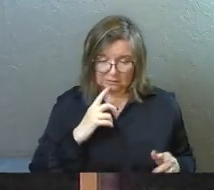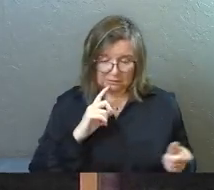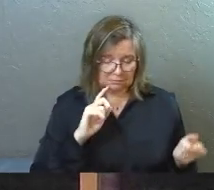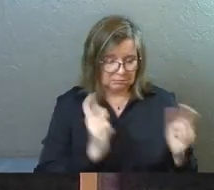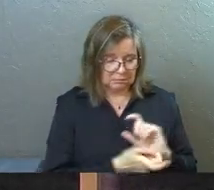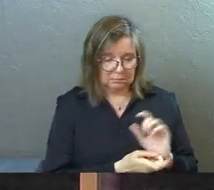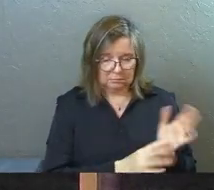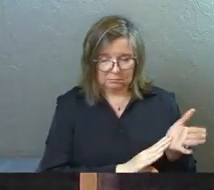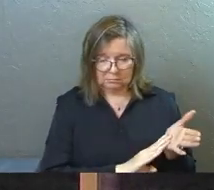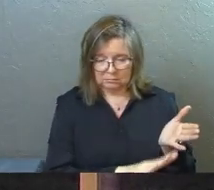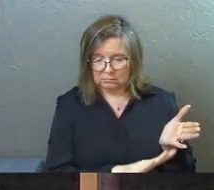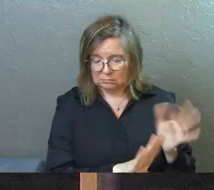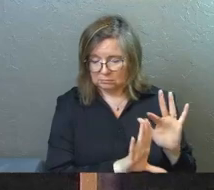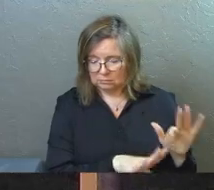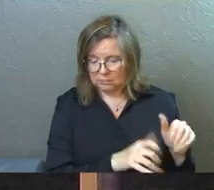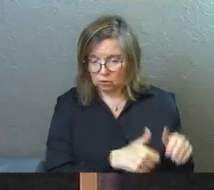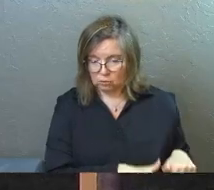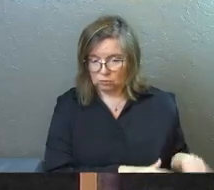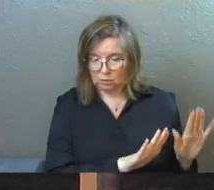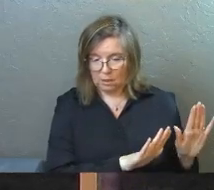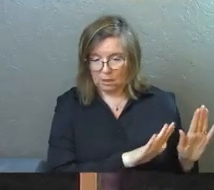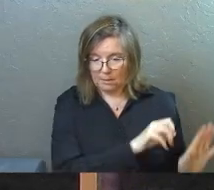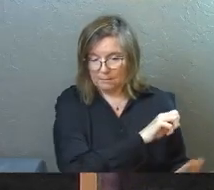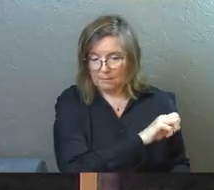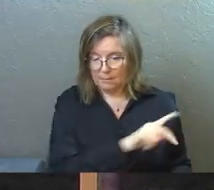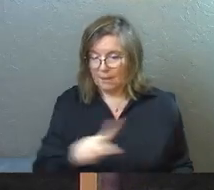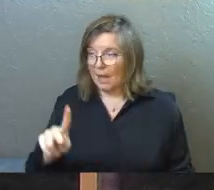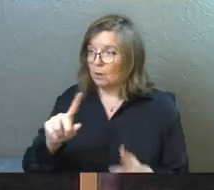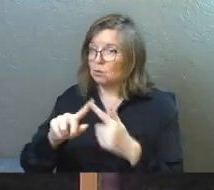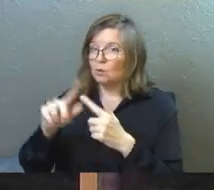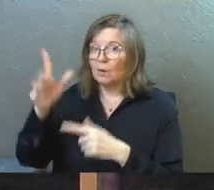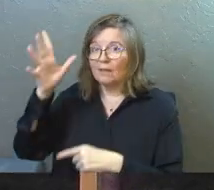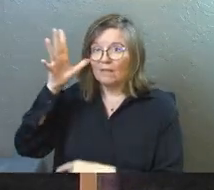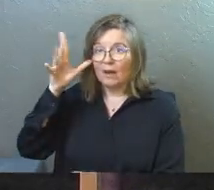to abandon it. He had to surrender his new life back to the father.